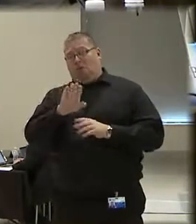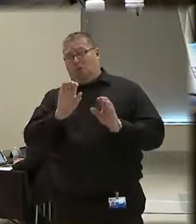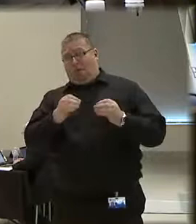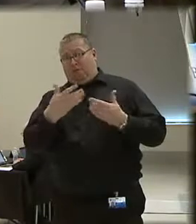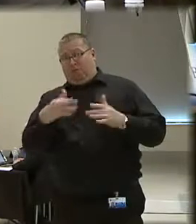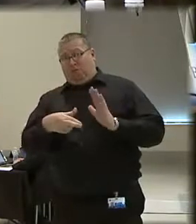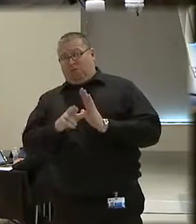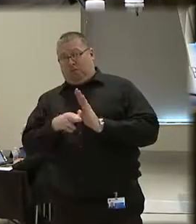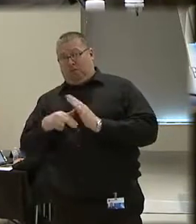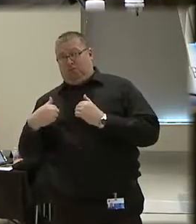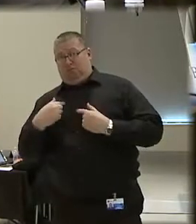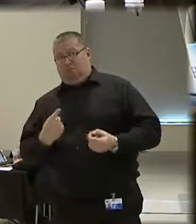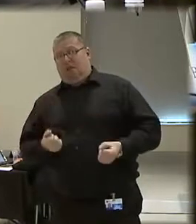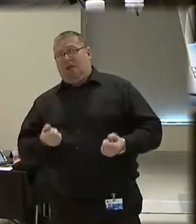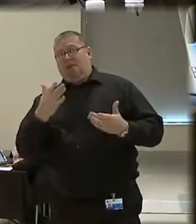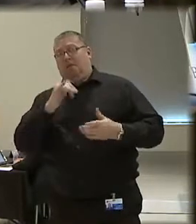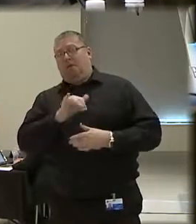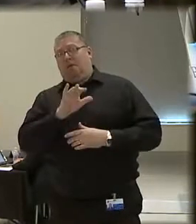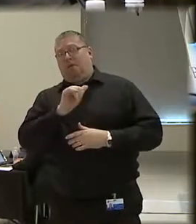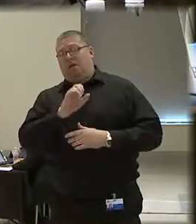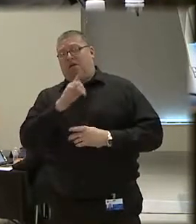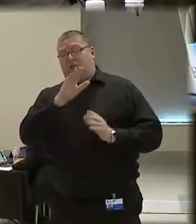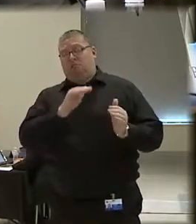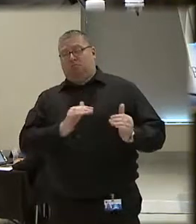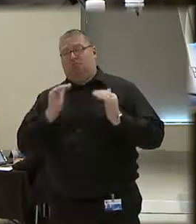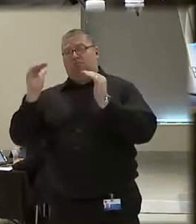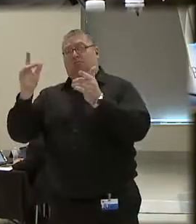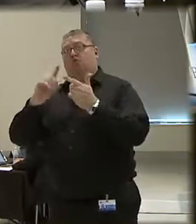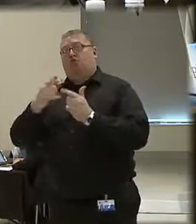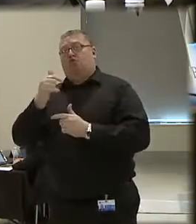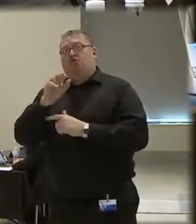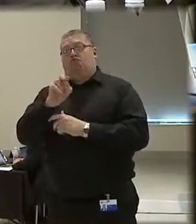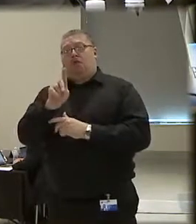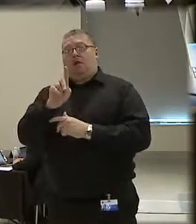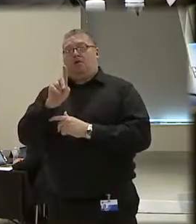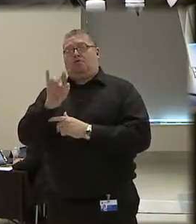reviewed, how many of them have gone to grand jury review?